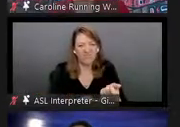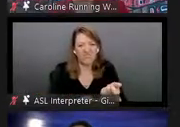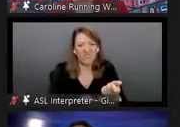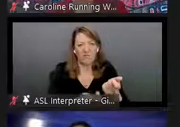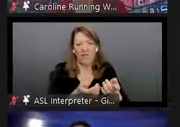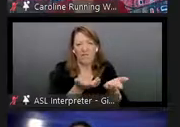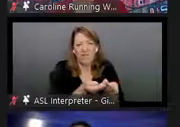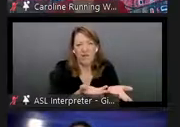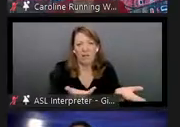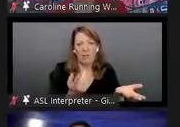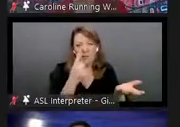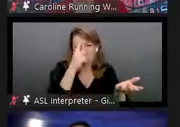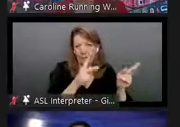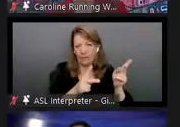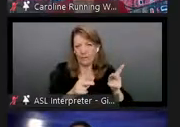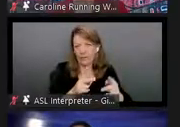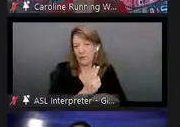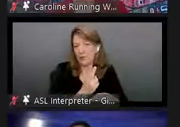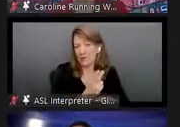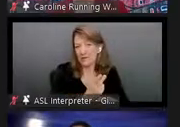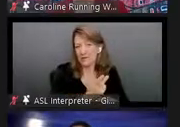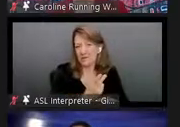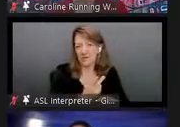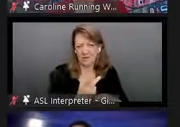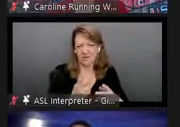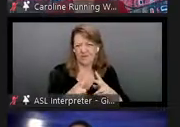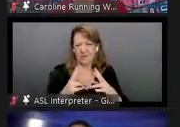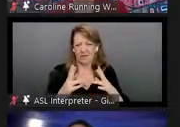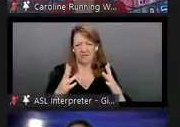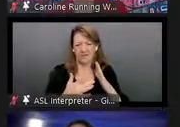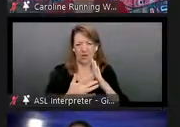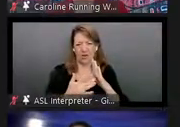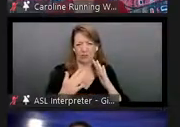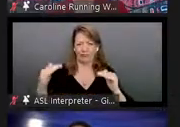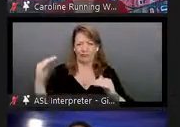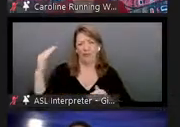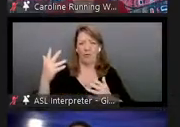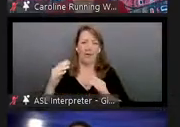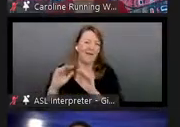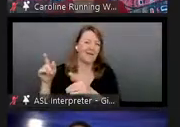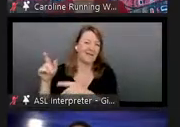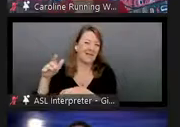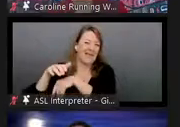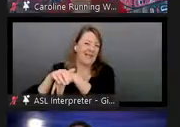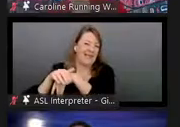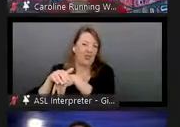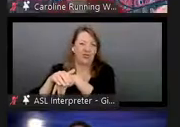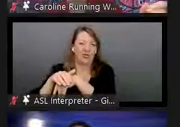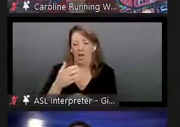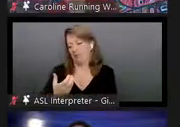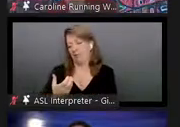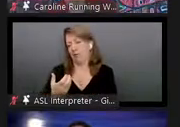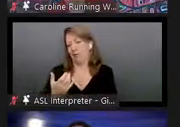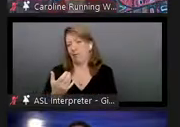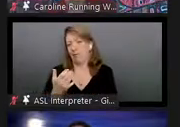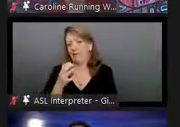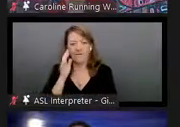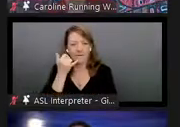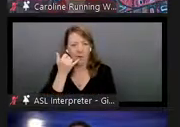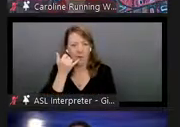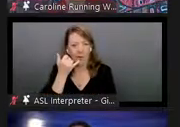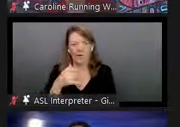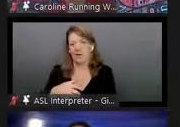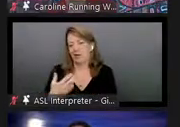use. And so, um, you know, obviously you've got your English where, you know, you can talk to your phone in English, can talk to your phone in Japanese, Chinese,